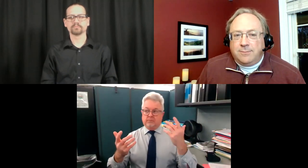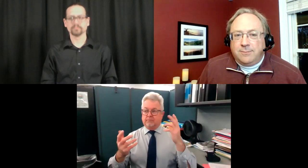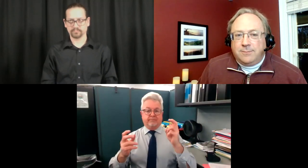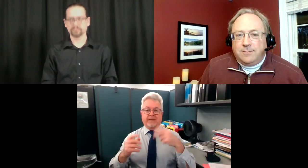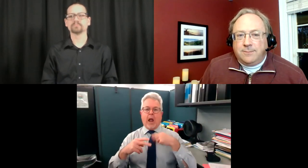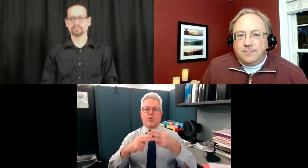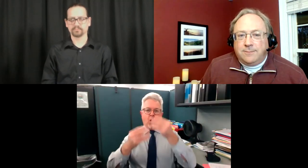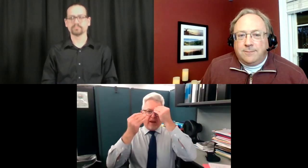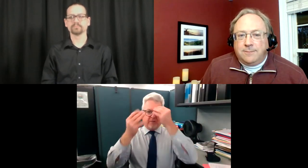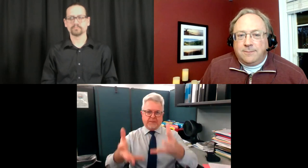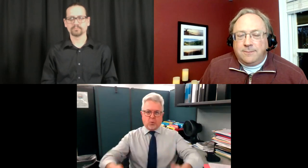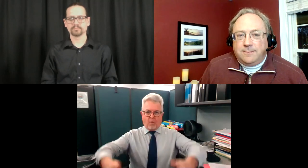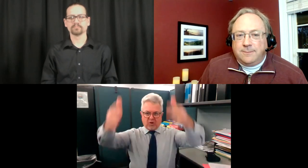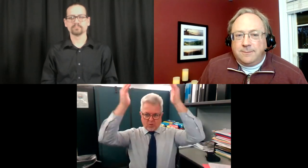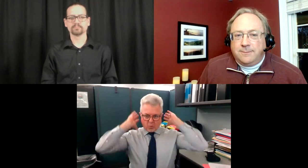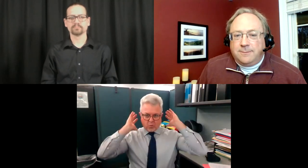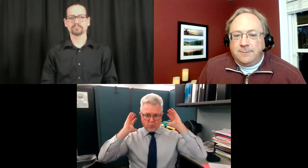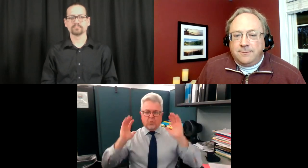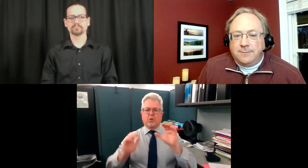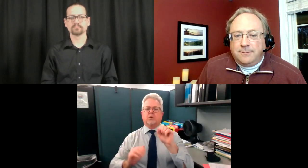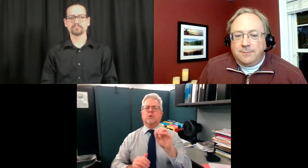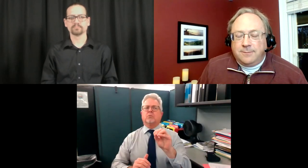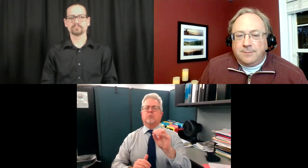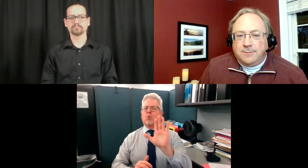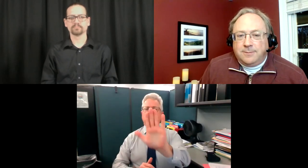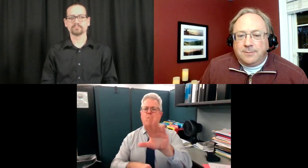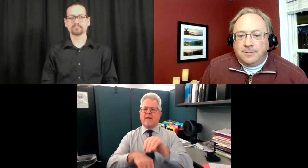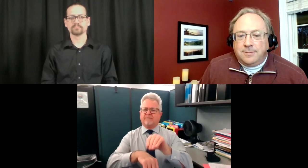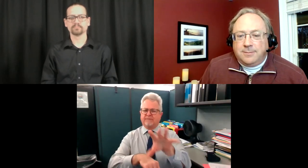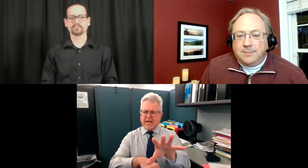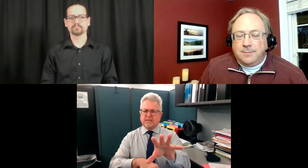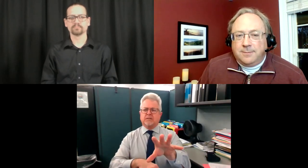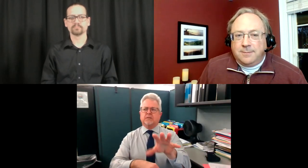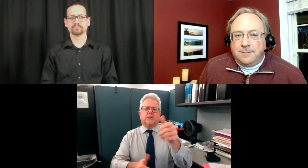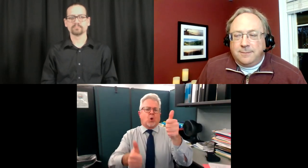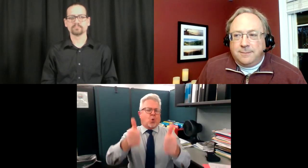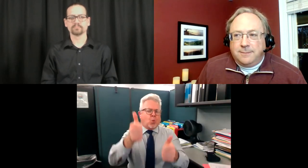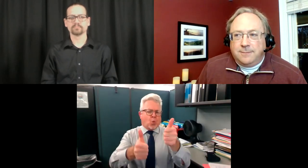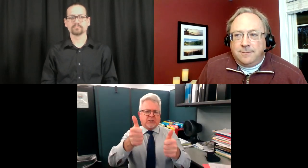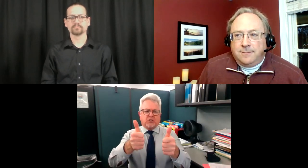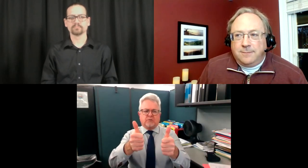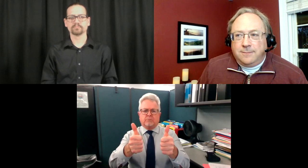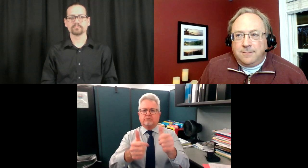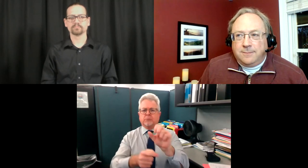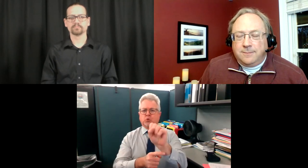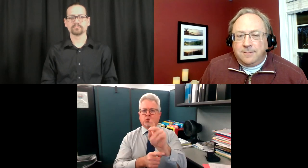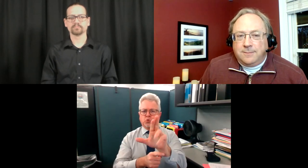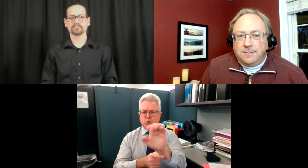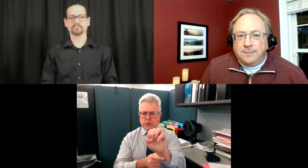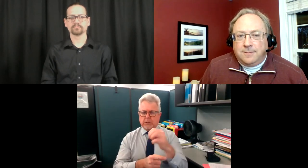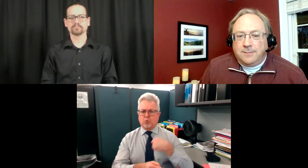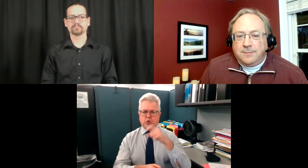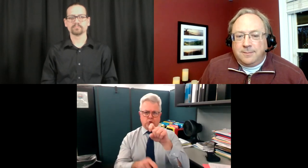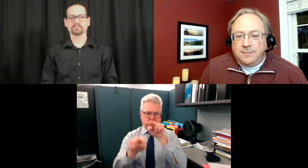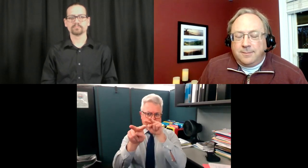varied you know giving different stories and stuff people are being overwhelmed with the different uh you know information that's being